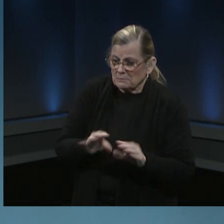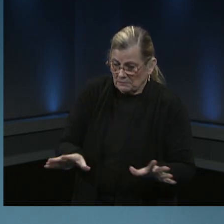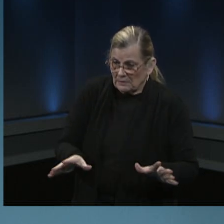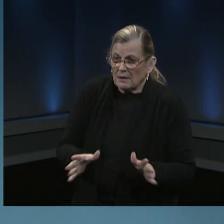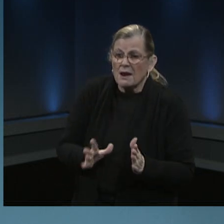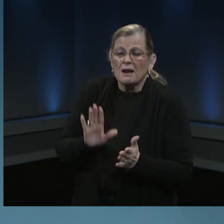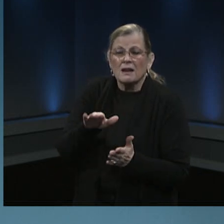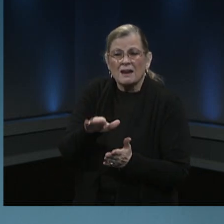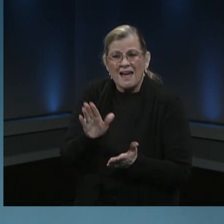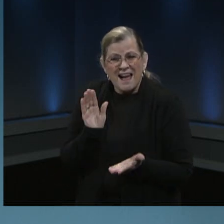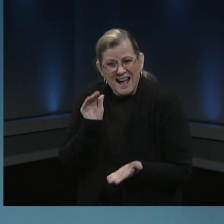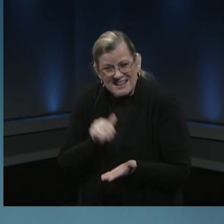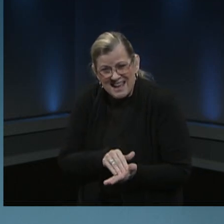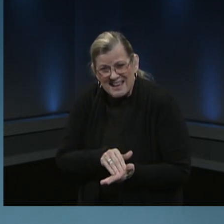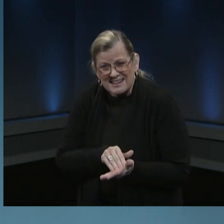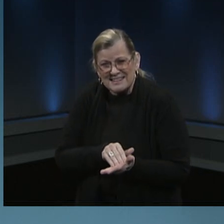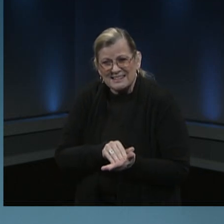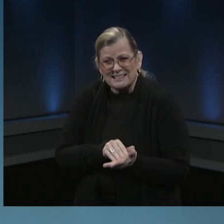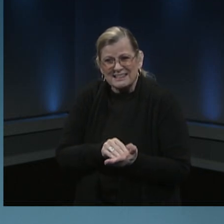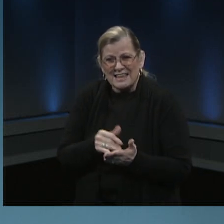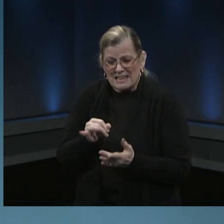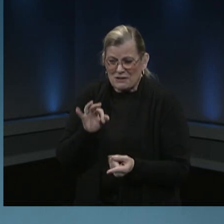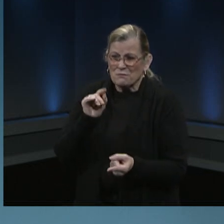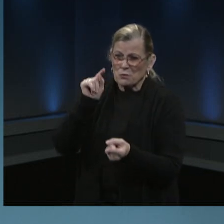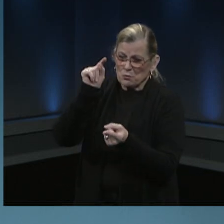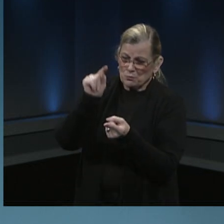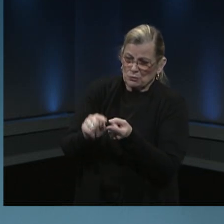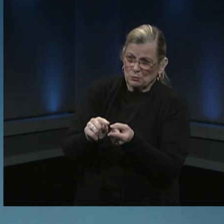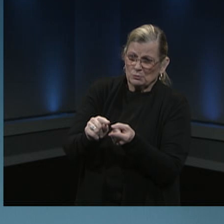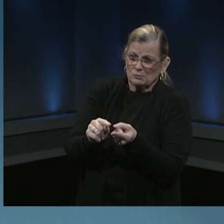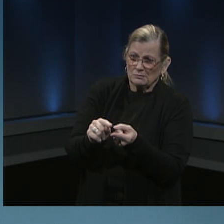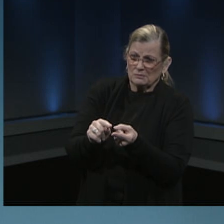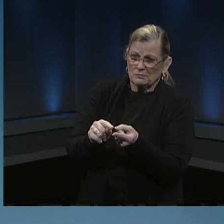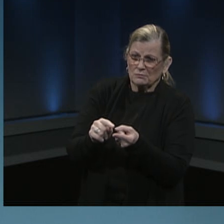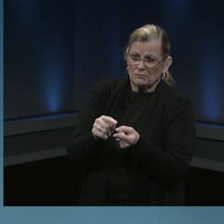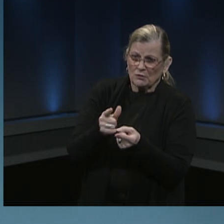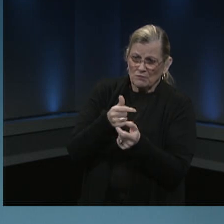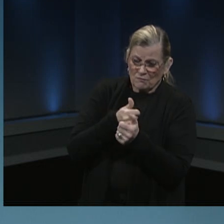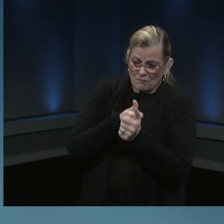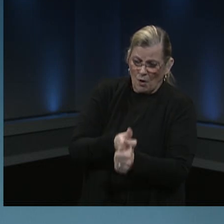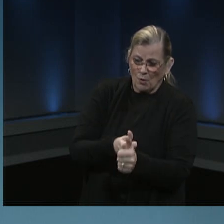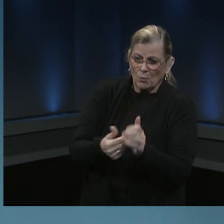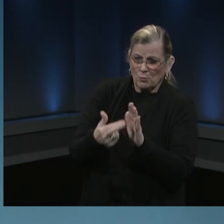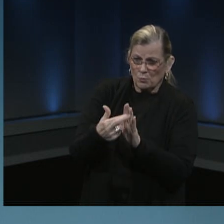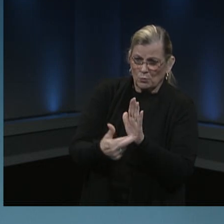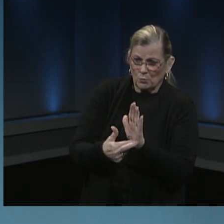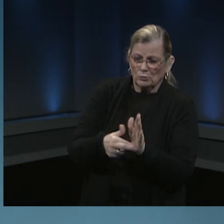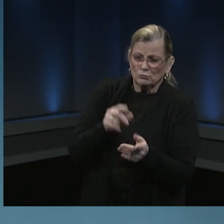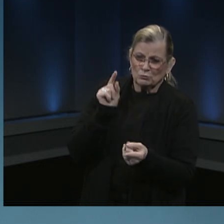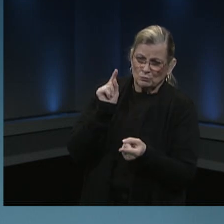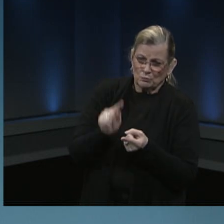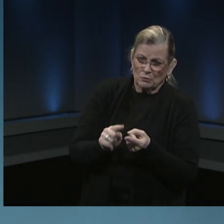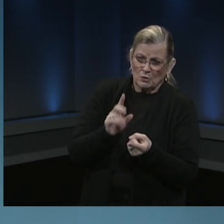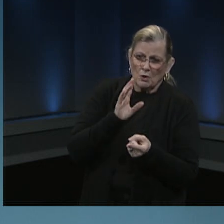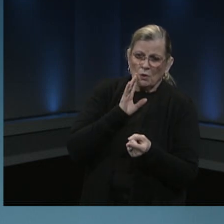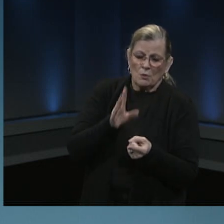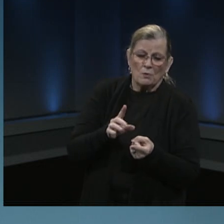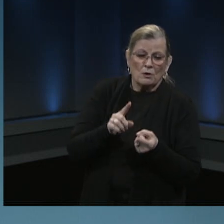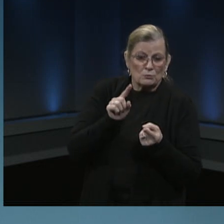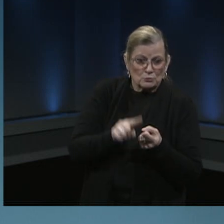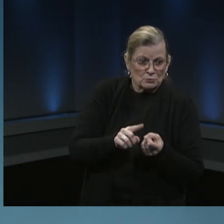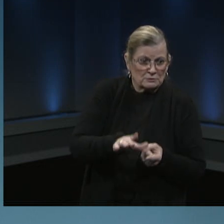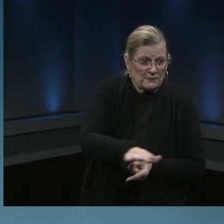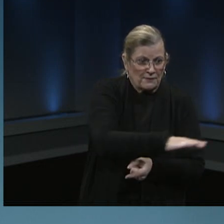symptomatic infection you're going to be decreasing the risk of people in your household and other people who you come in contact